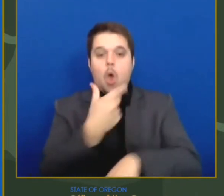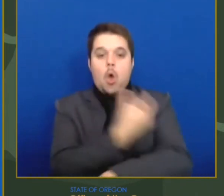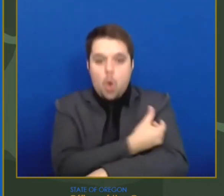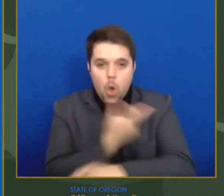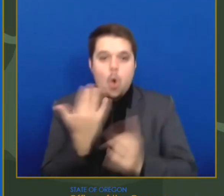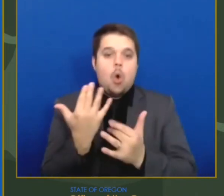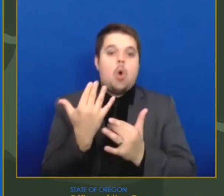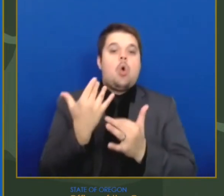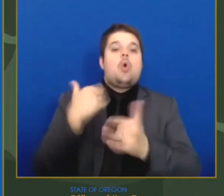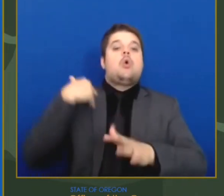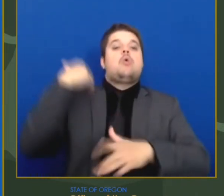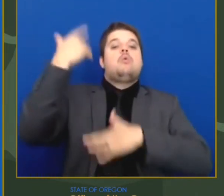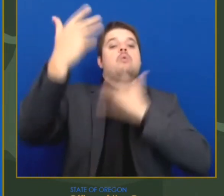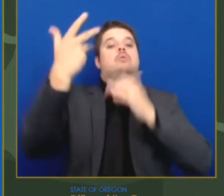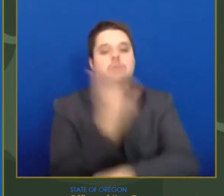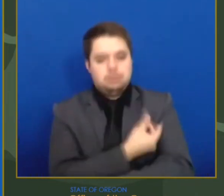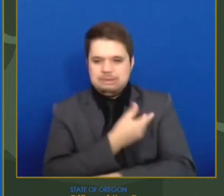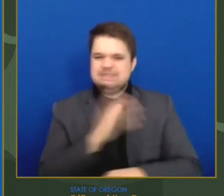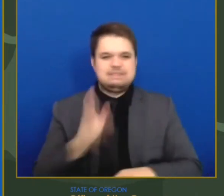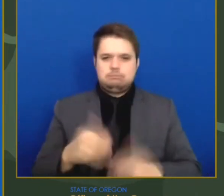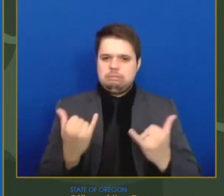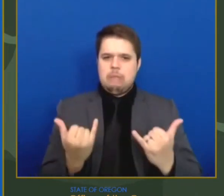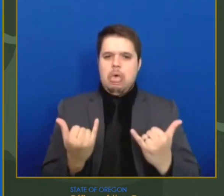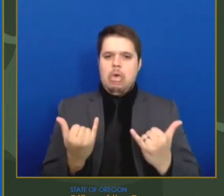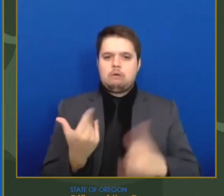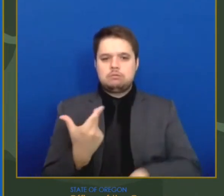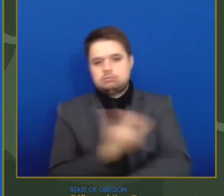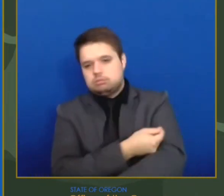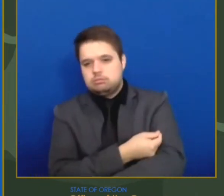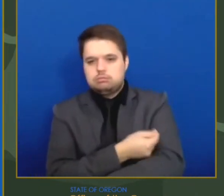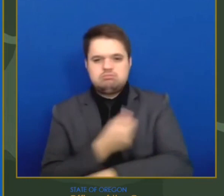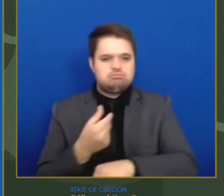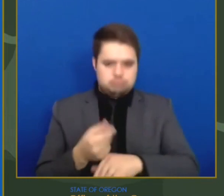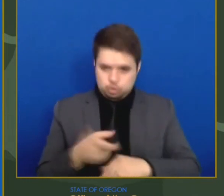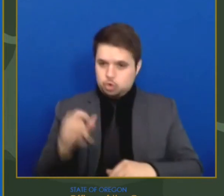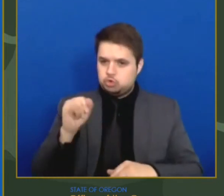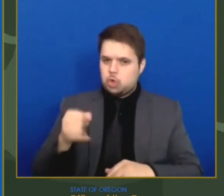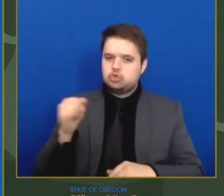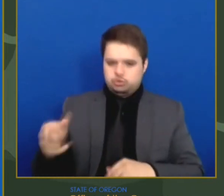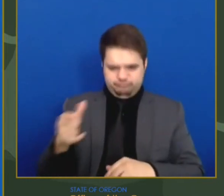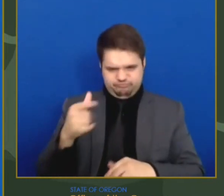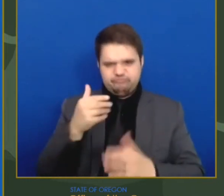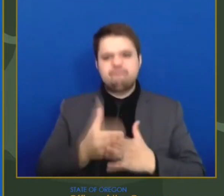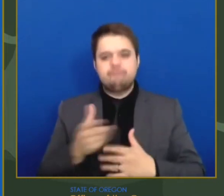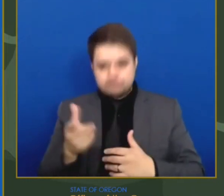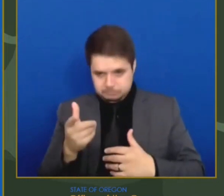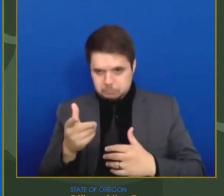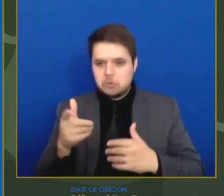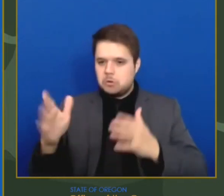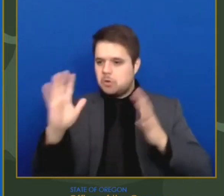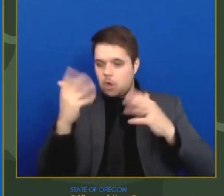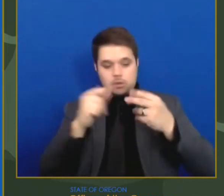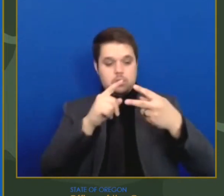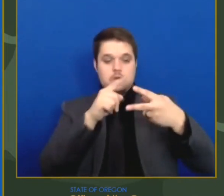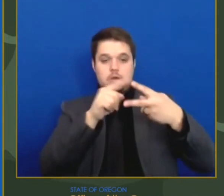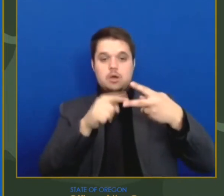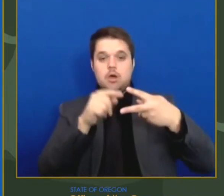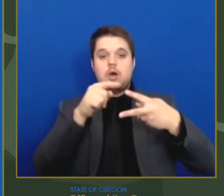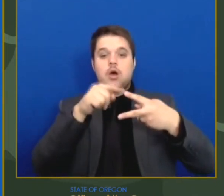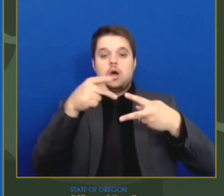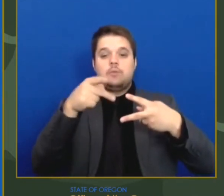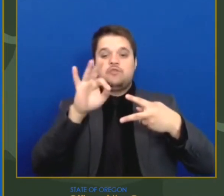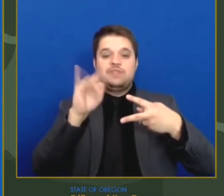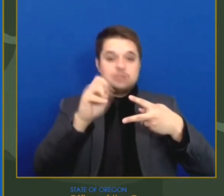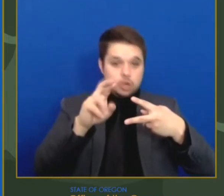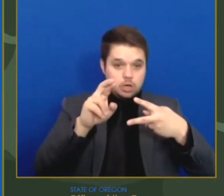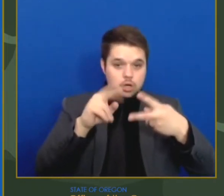about how the one-dose Johnson & Johnson vaccine compares to the other two-dose vaccines. It's important for Oregonians to understand that